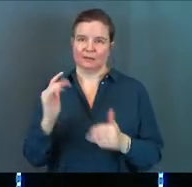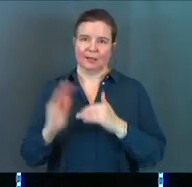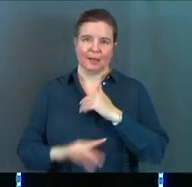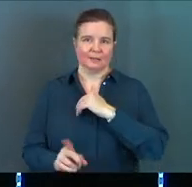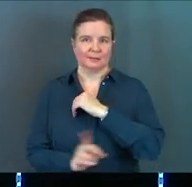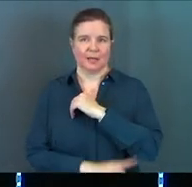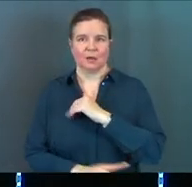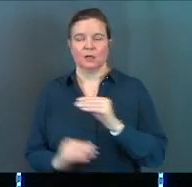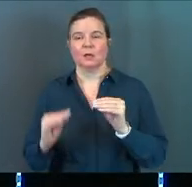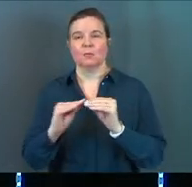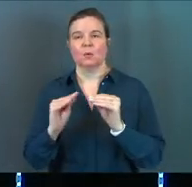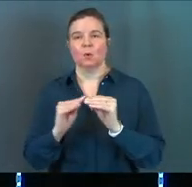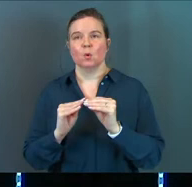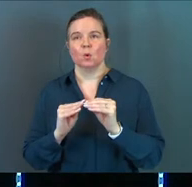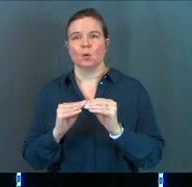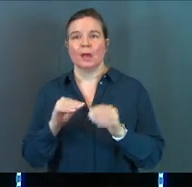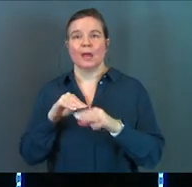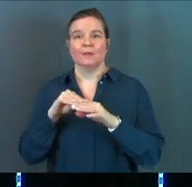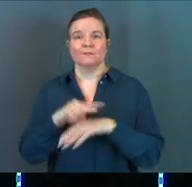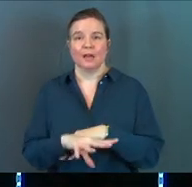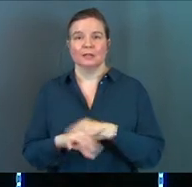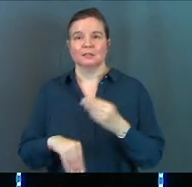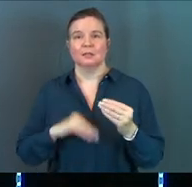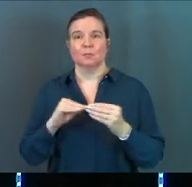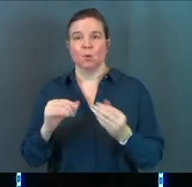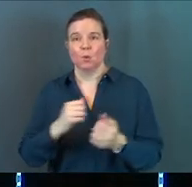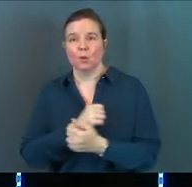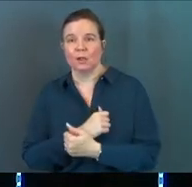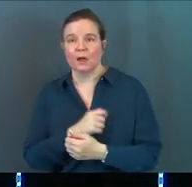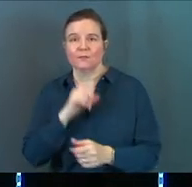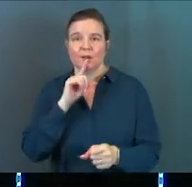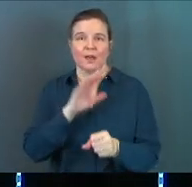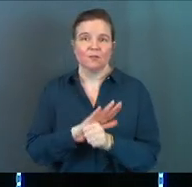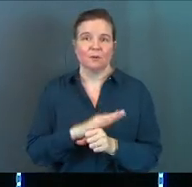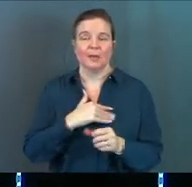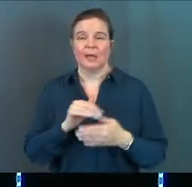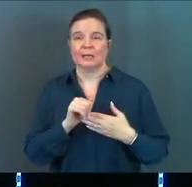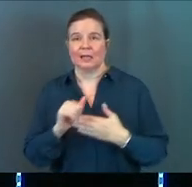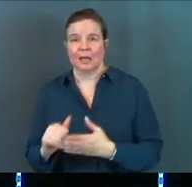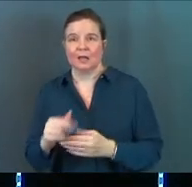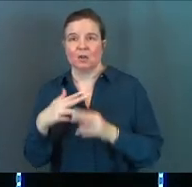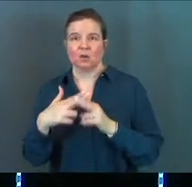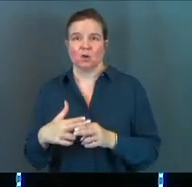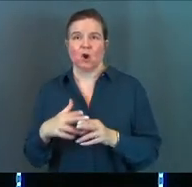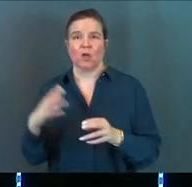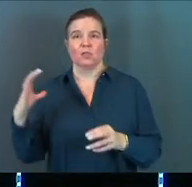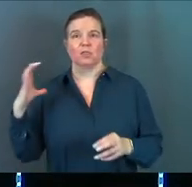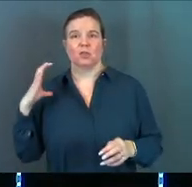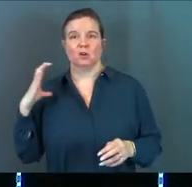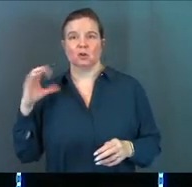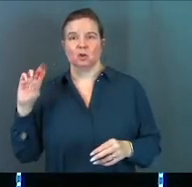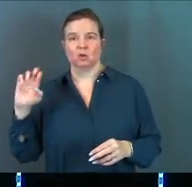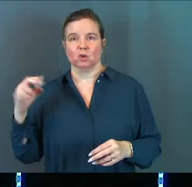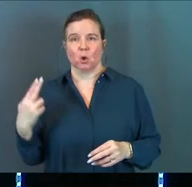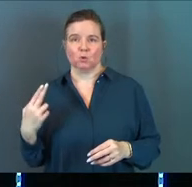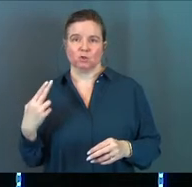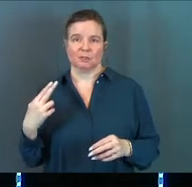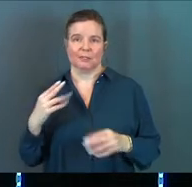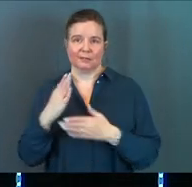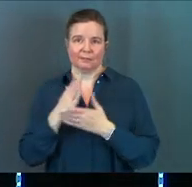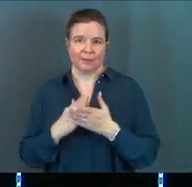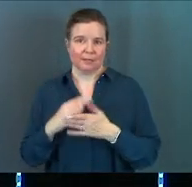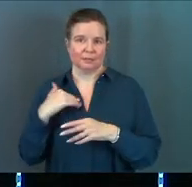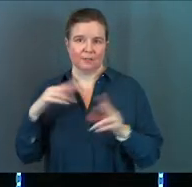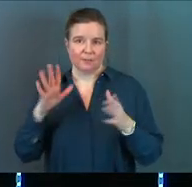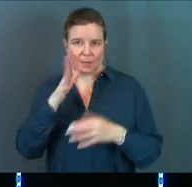consequences. It's much more advice. It's much more love and affirmation and guidance. I call it the coaching phase of